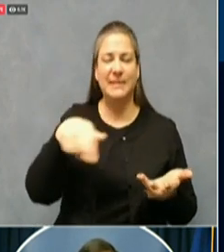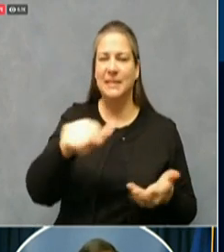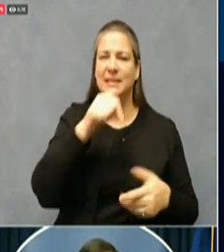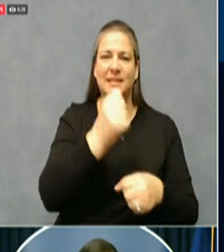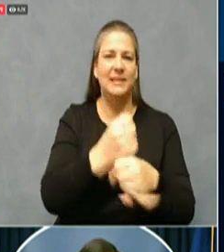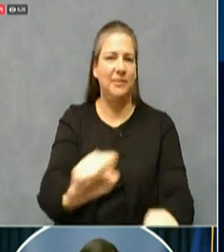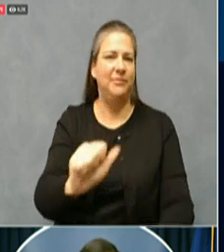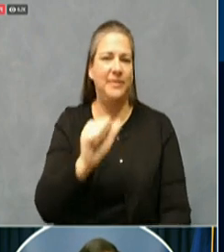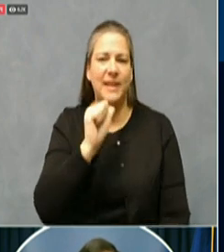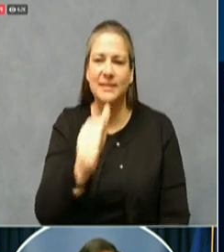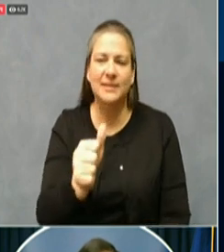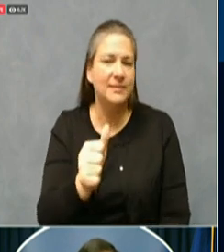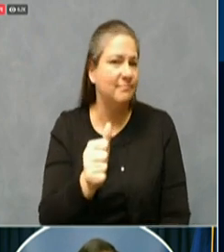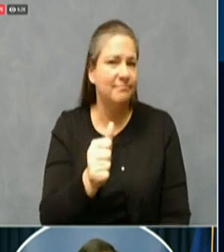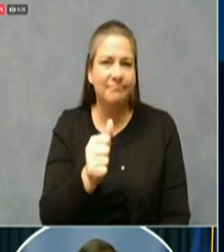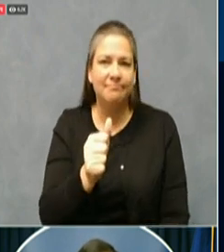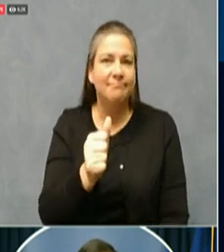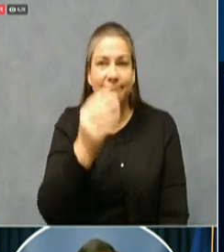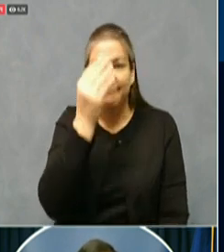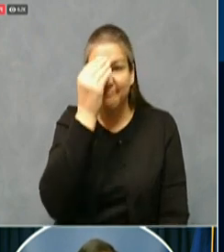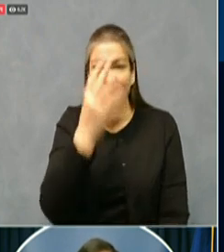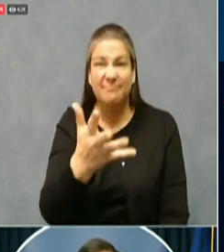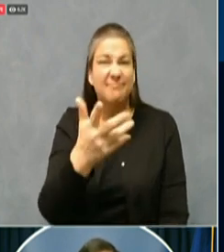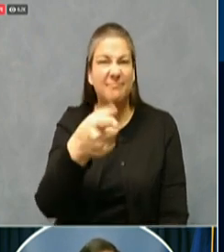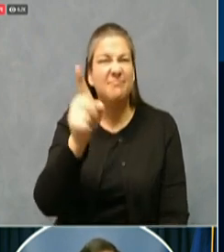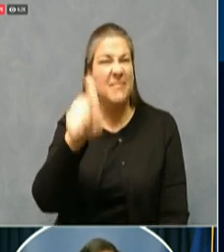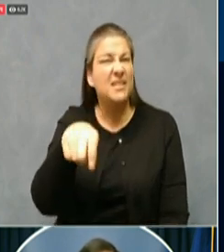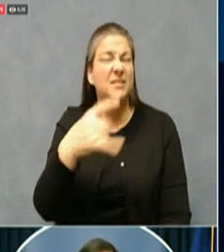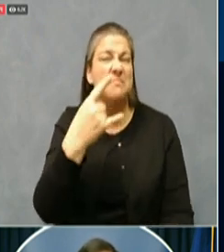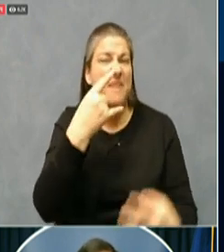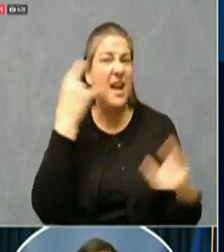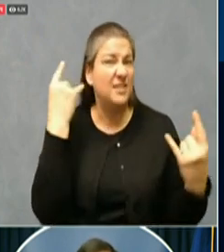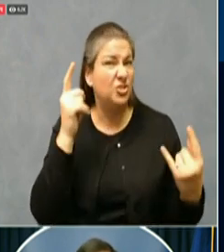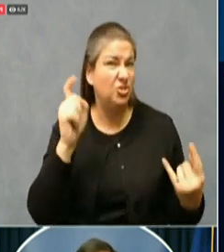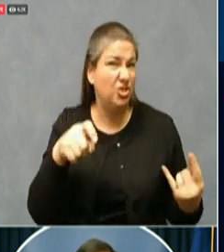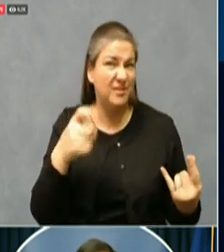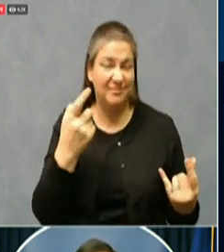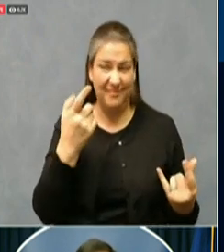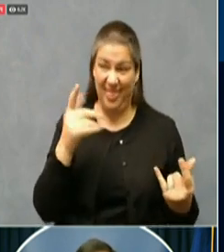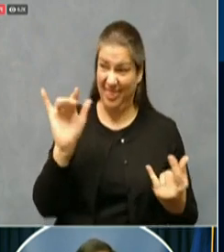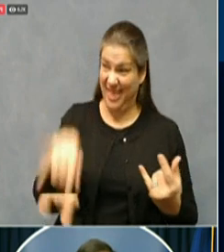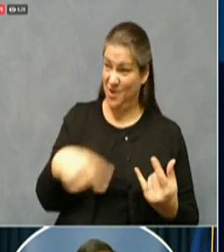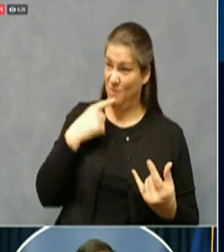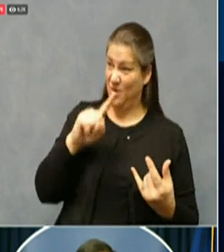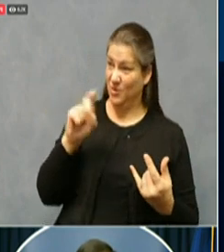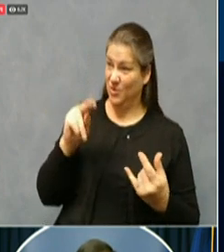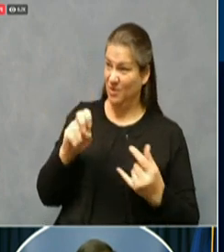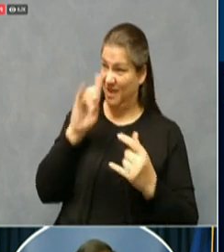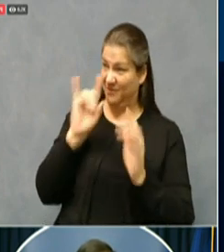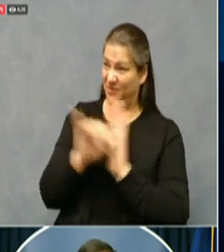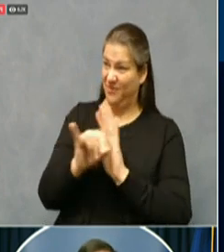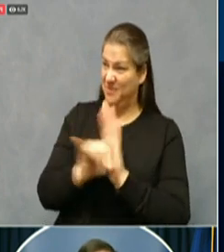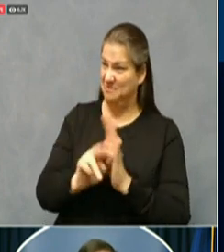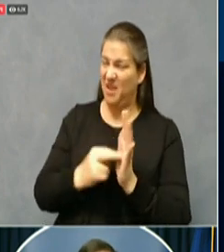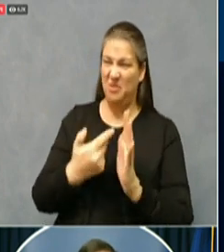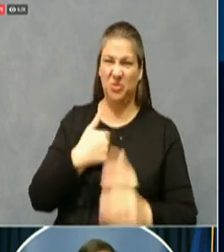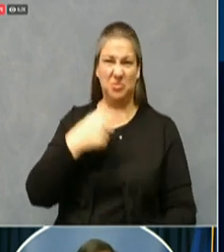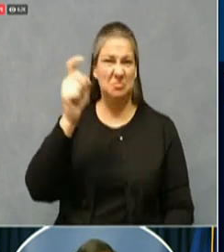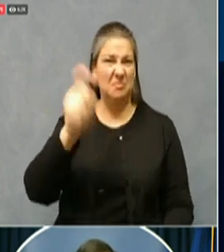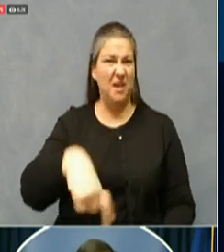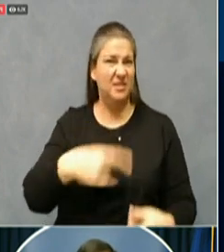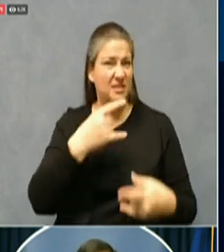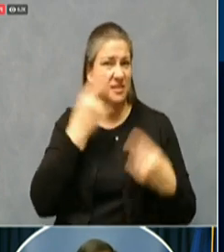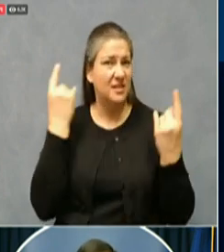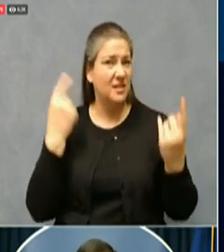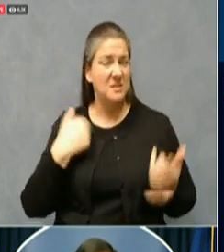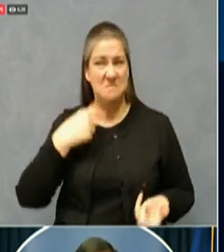should tell you that we really need to wear a mask, that the steps that we are taking are important and critical, and we ought to push through the